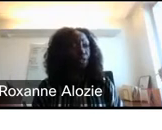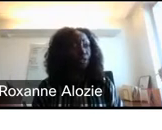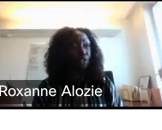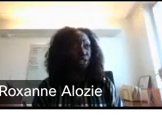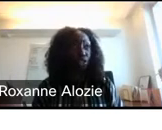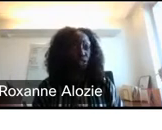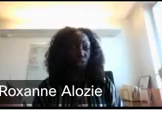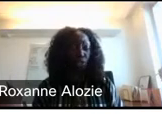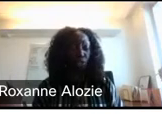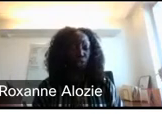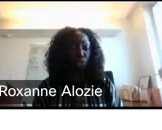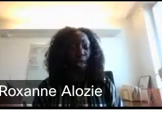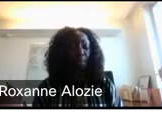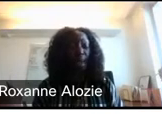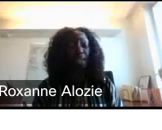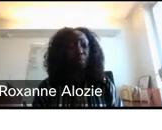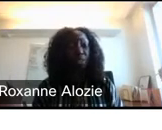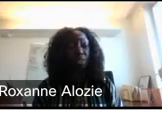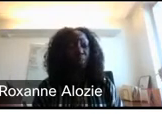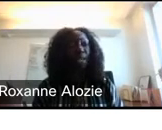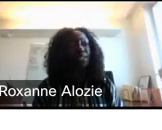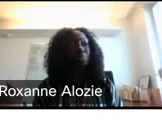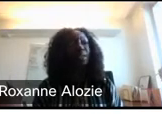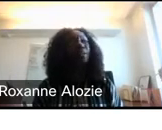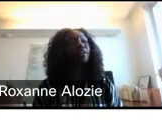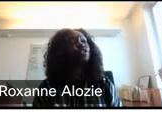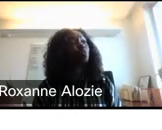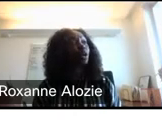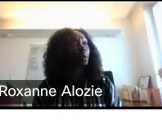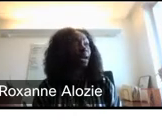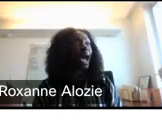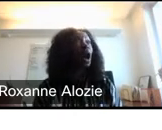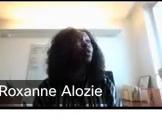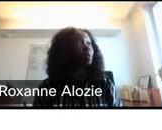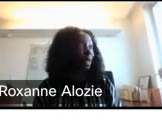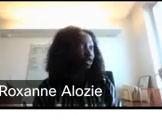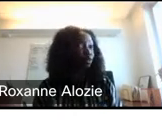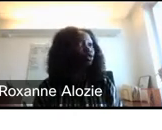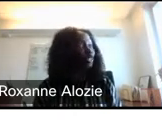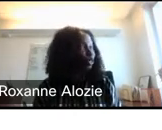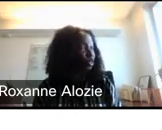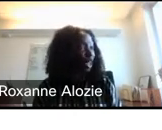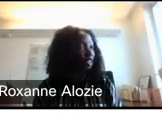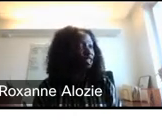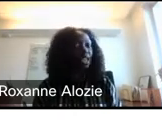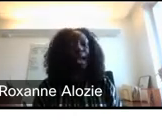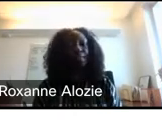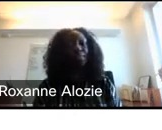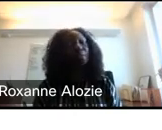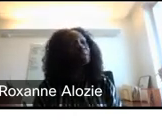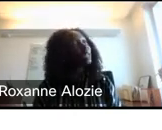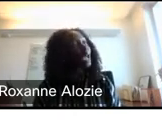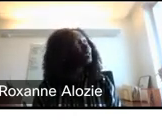looking for to ensure that the management team is being very smart about how they plan to address those challenges